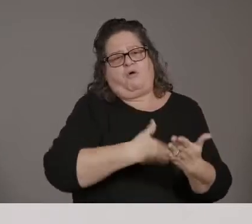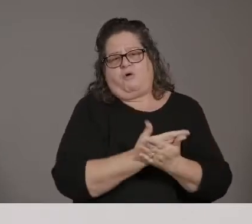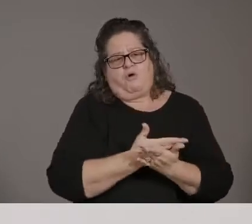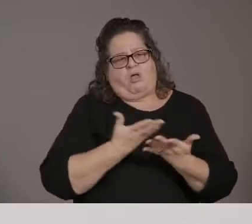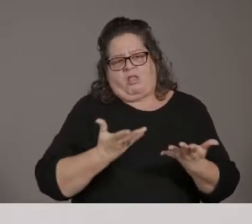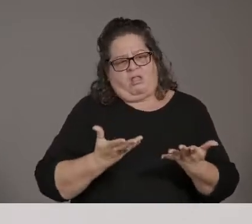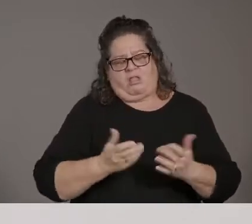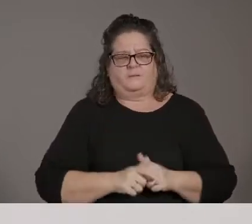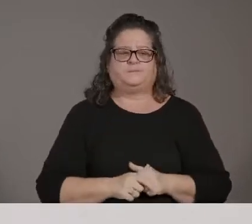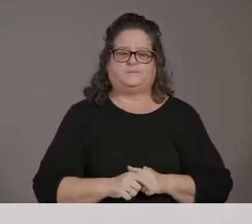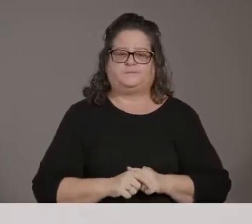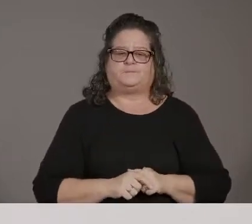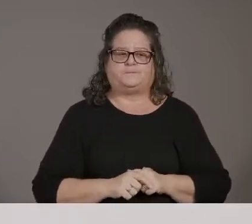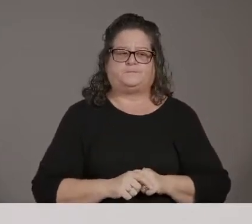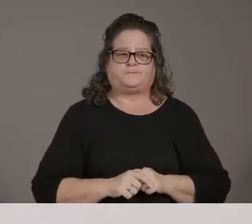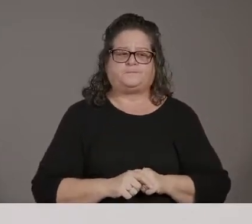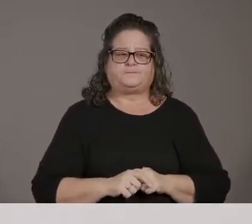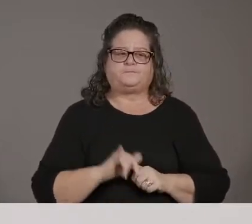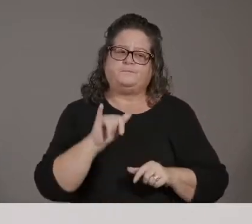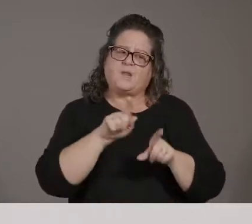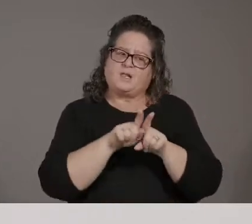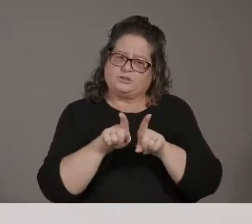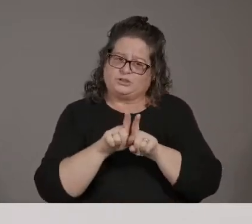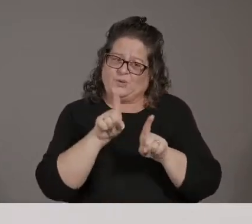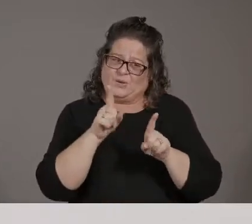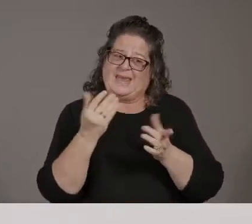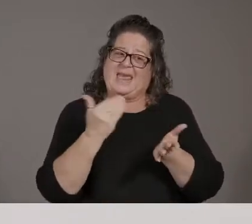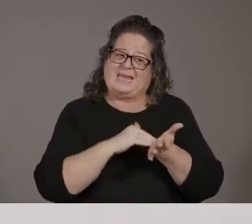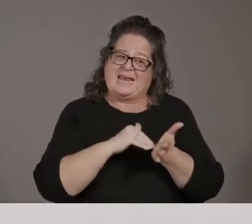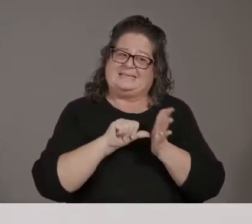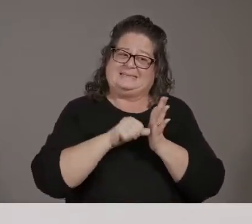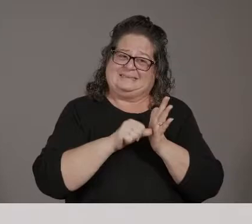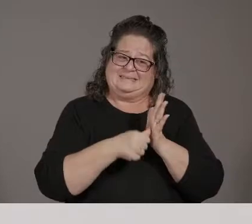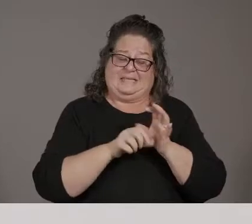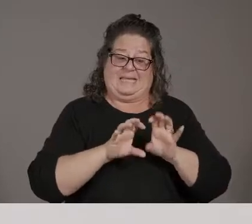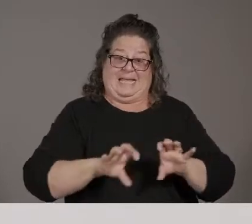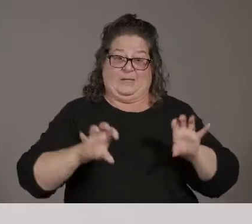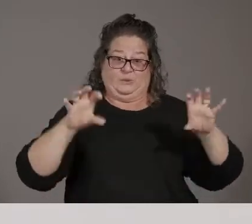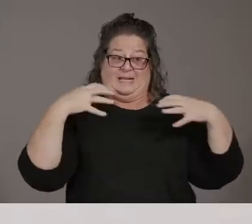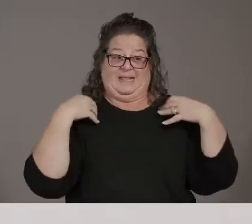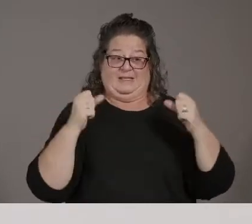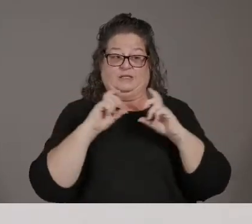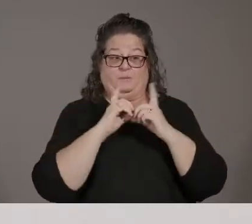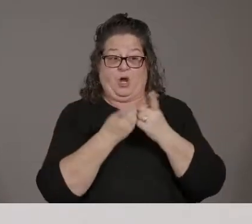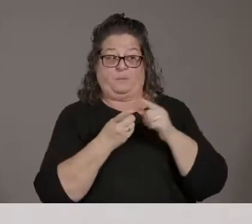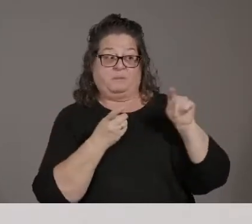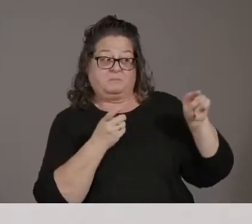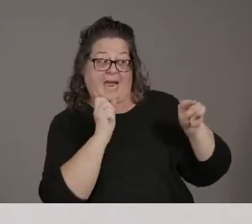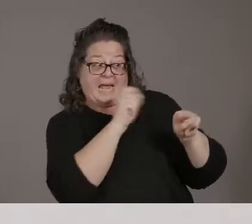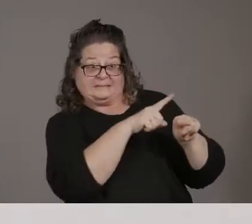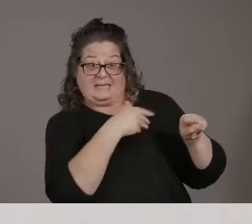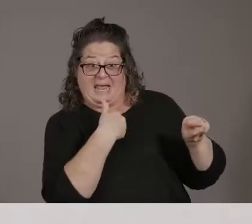and then really work with the county health departments to determine if you meet that, uh, frontline essential worker.